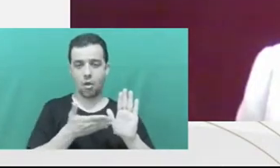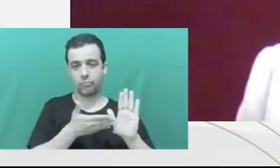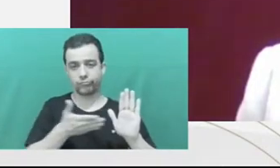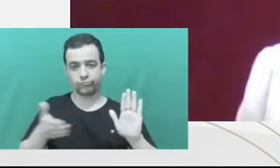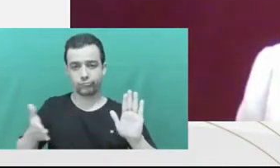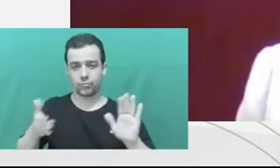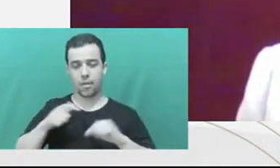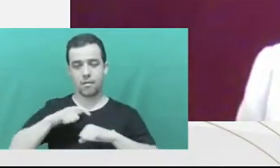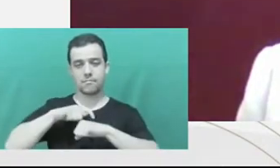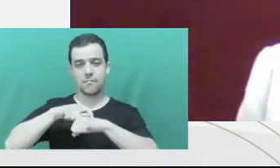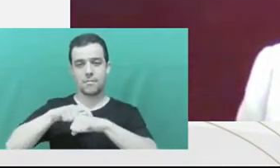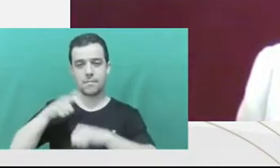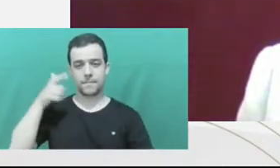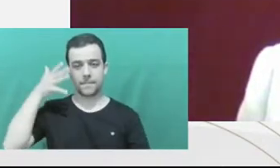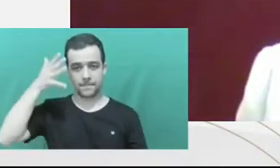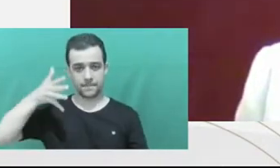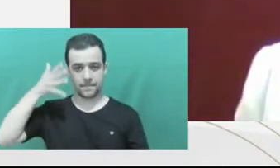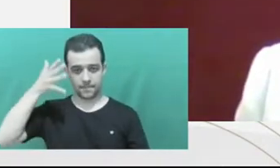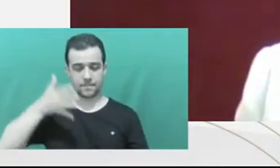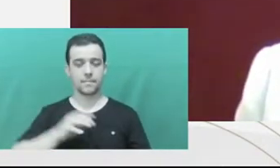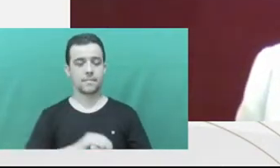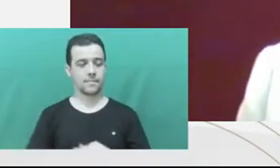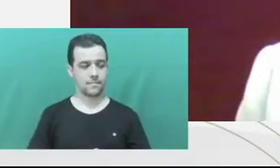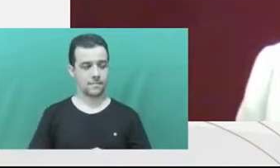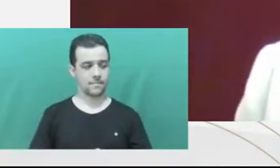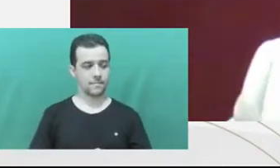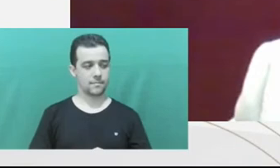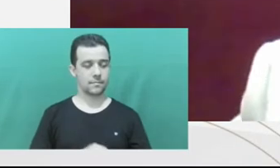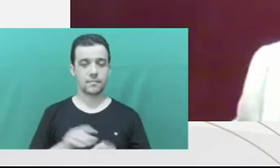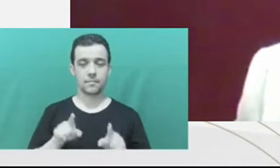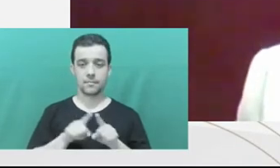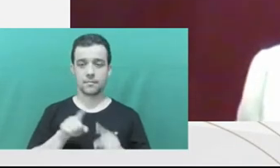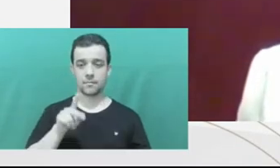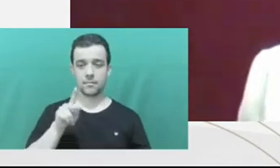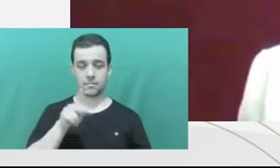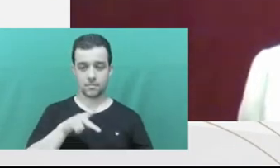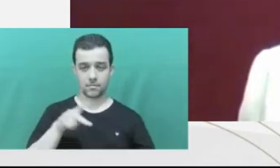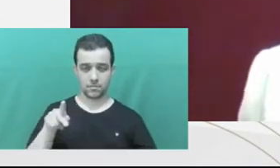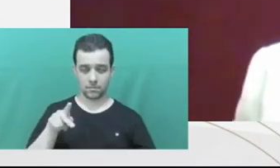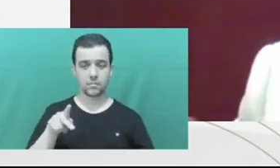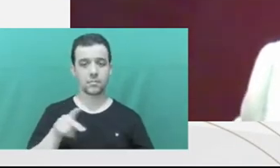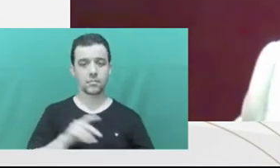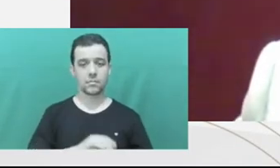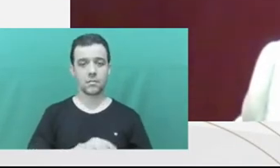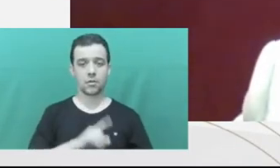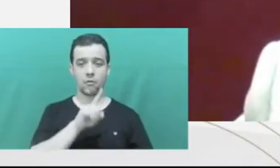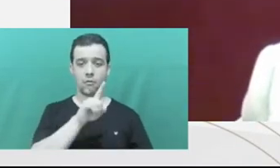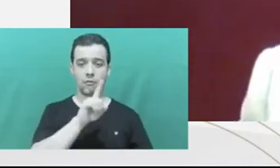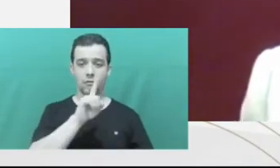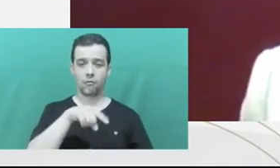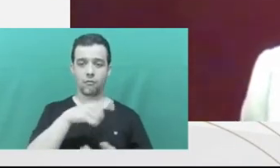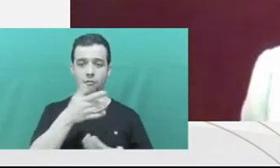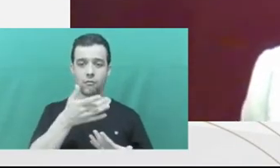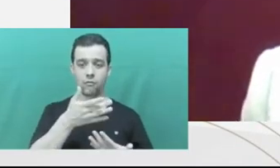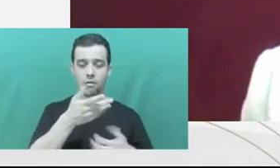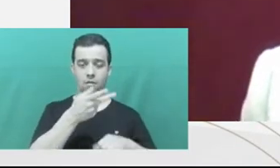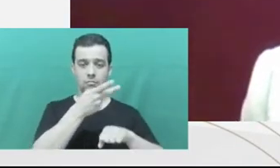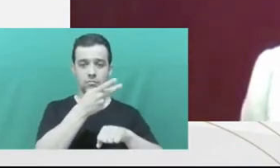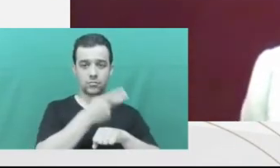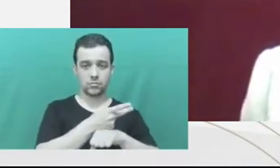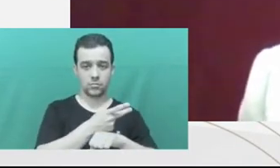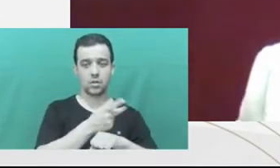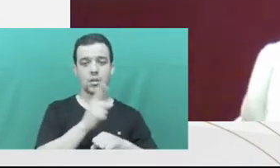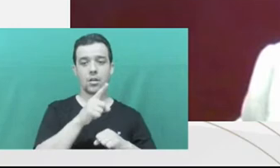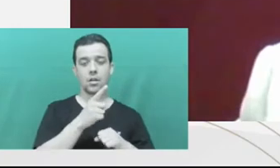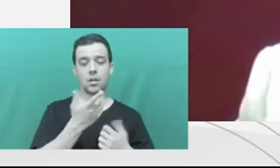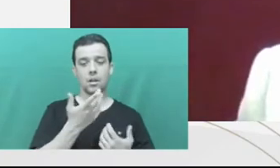he gave us a summary of that in his speech. Apart from that, Professor George